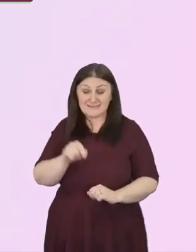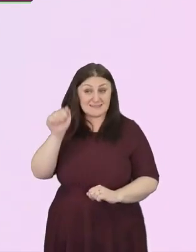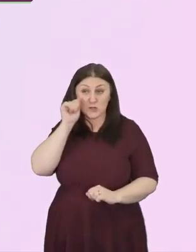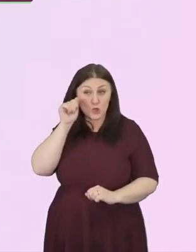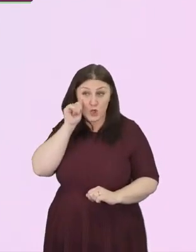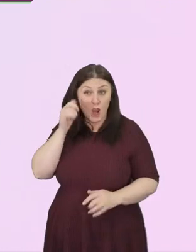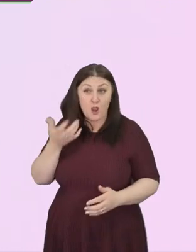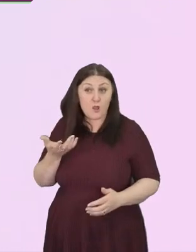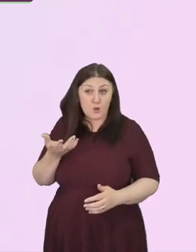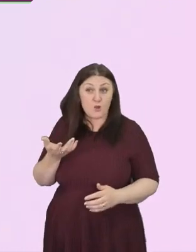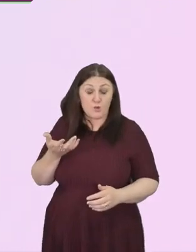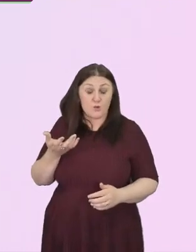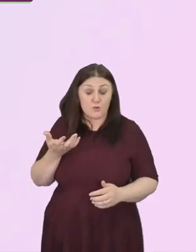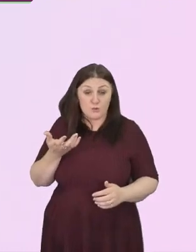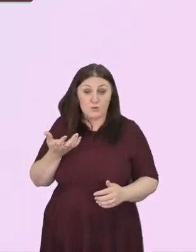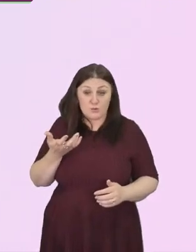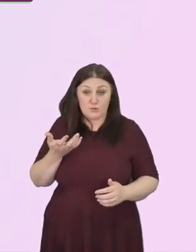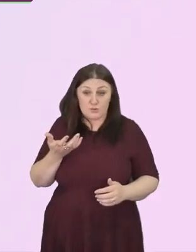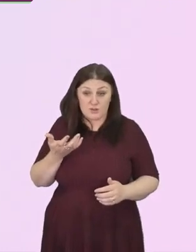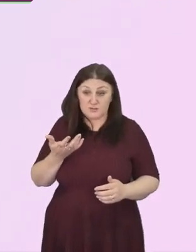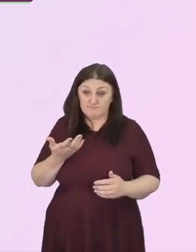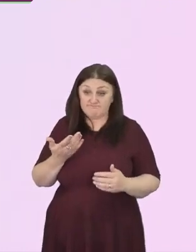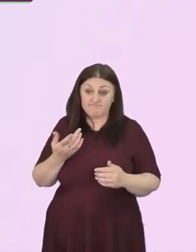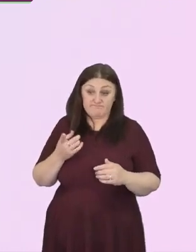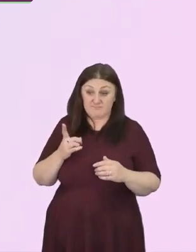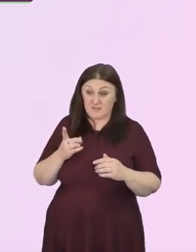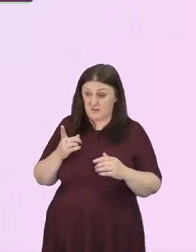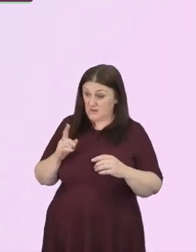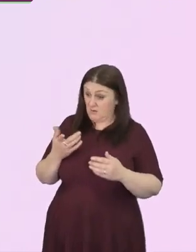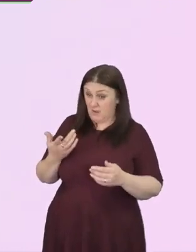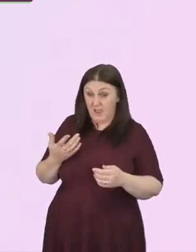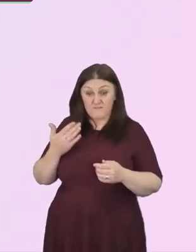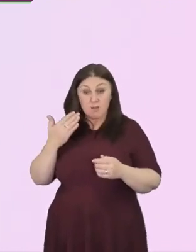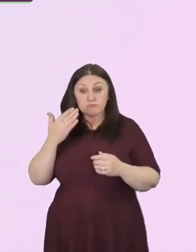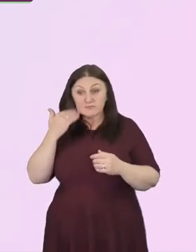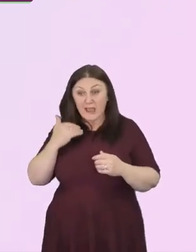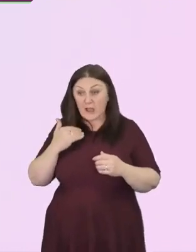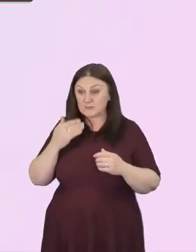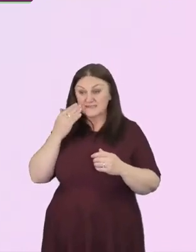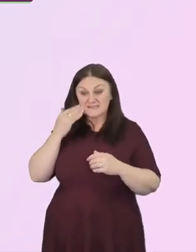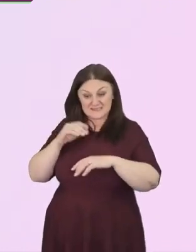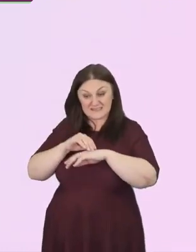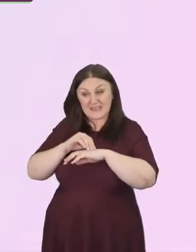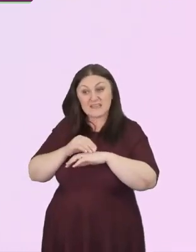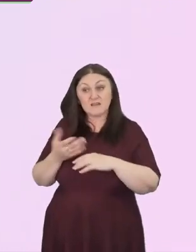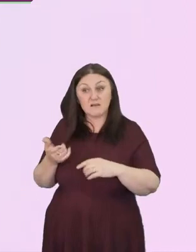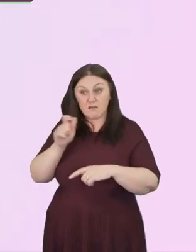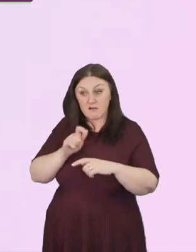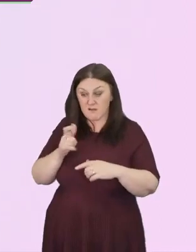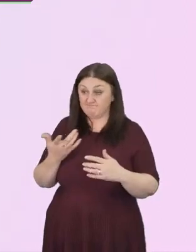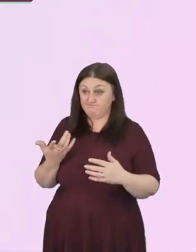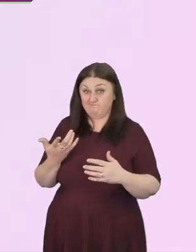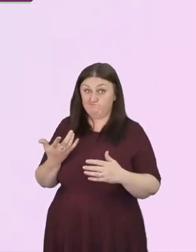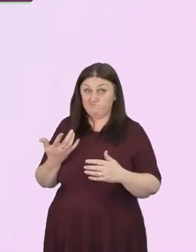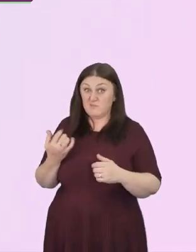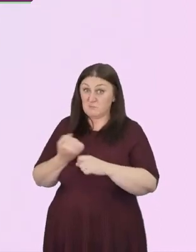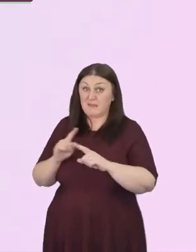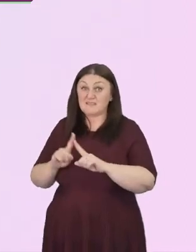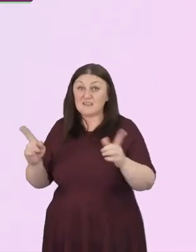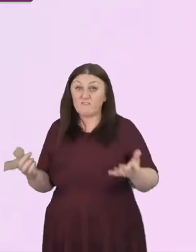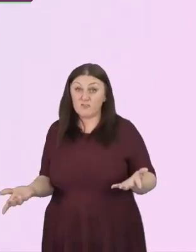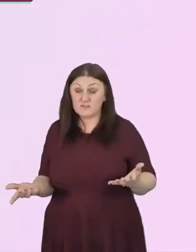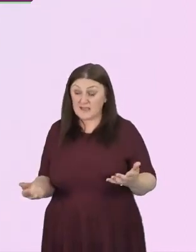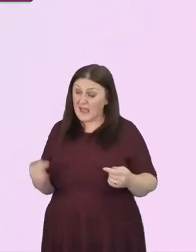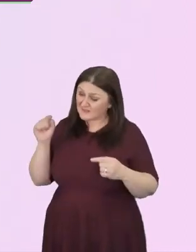difference it makes to have a brown skin. She knows that these are matters of life and